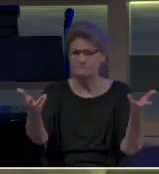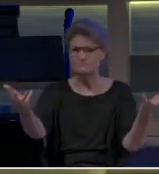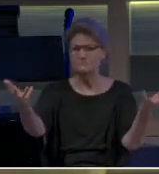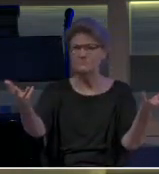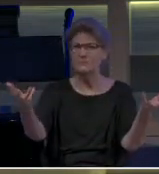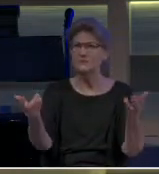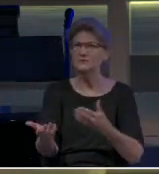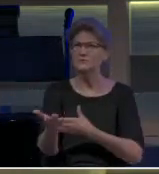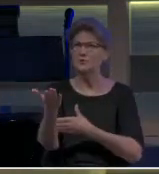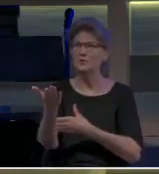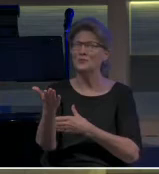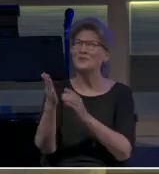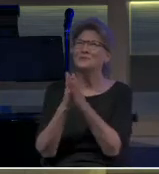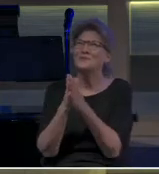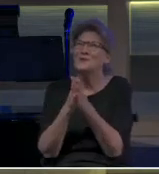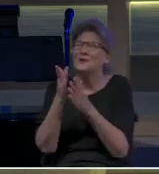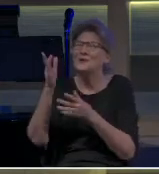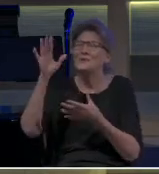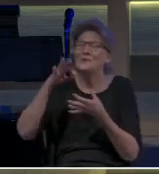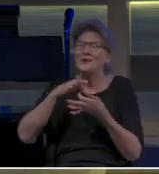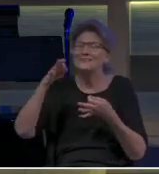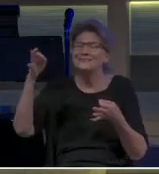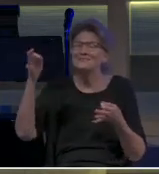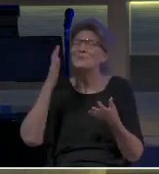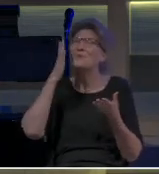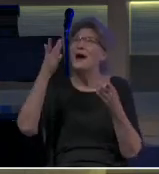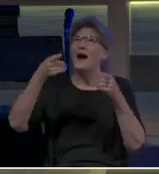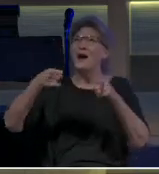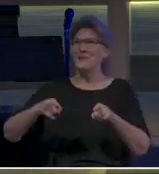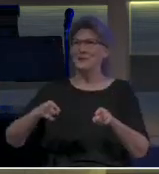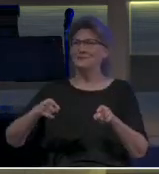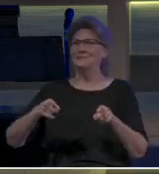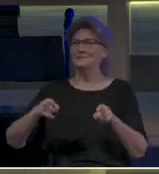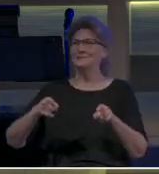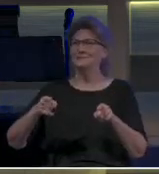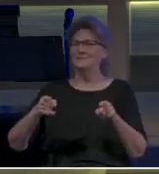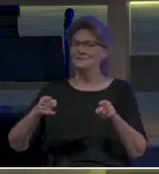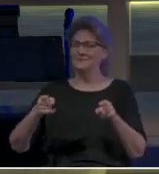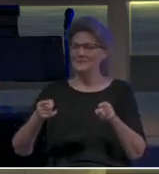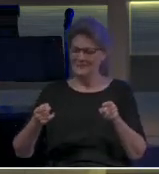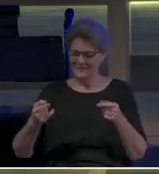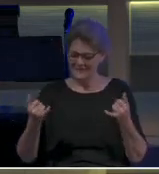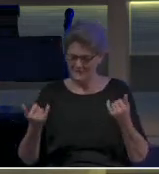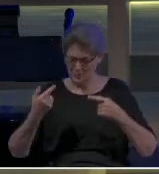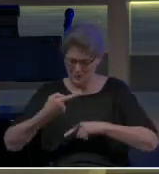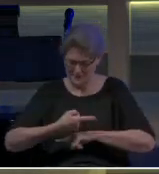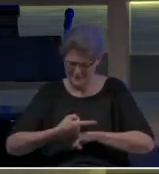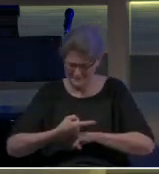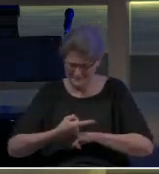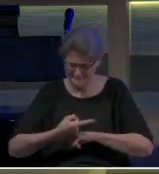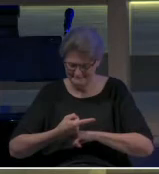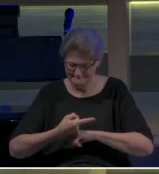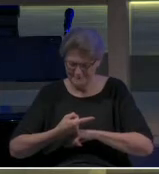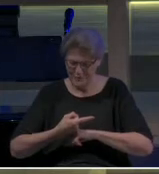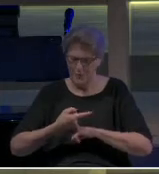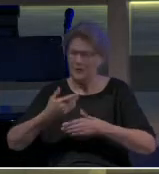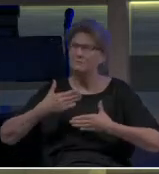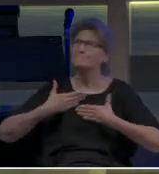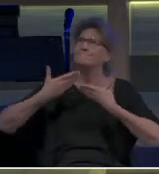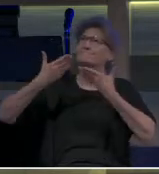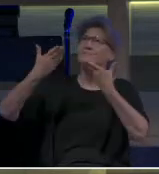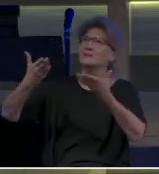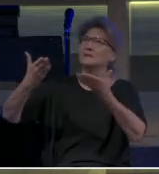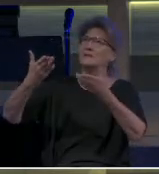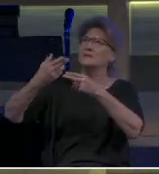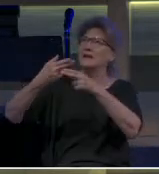to your presence and what you're going to accomplish through our time together. And we commit ourselves to you in Yeshua's holy